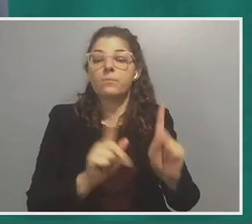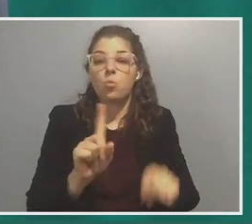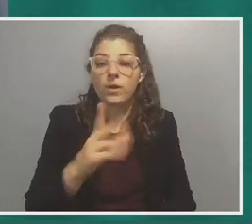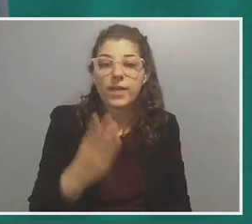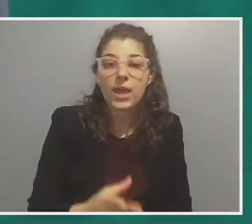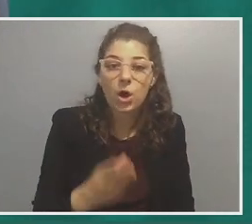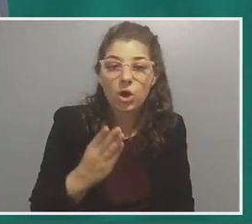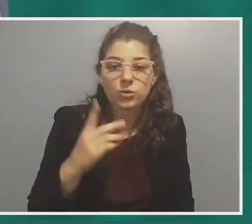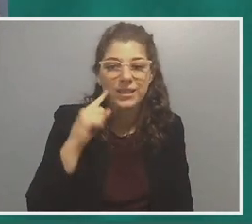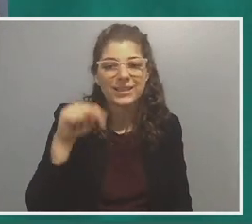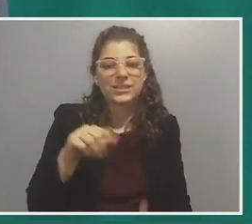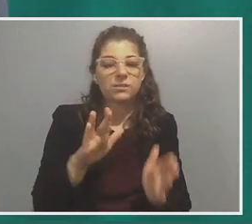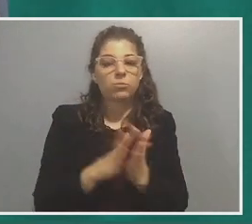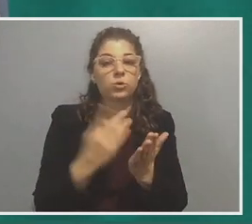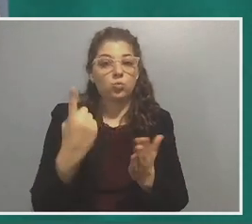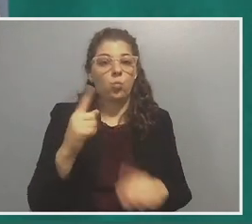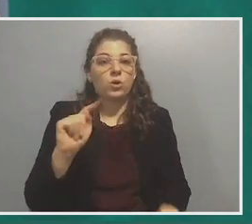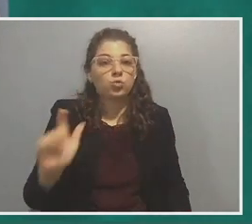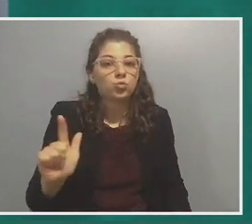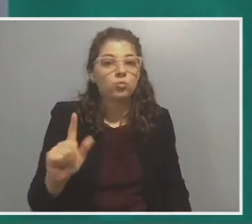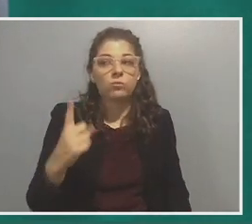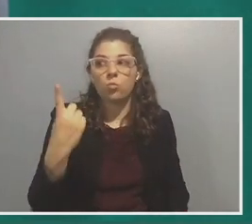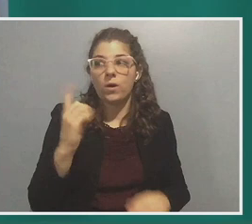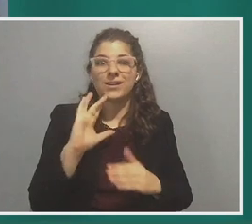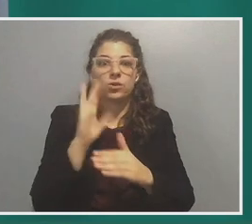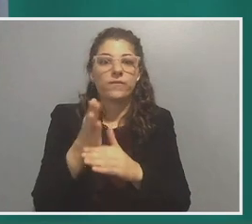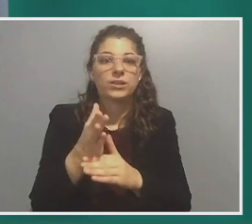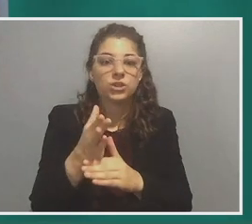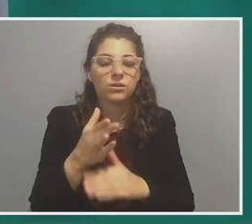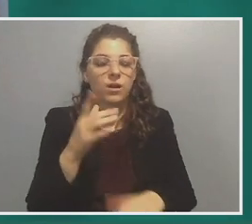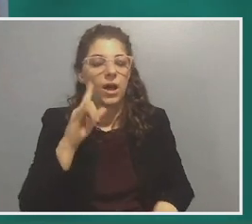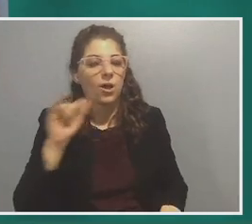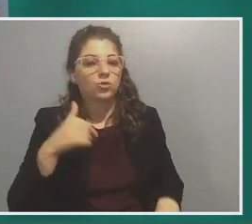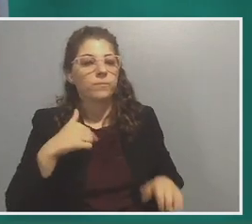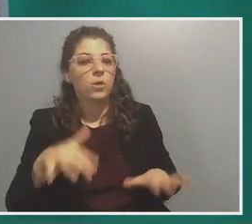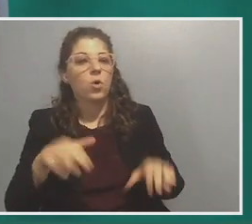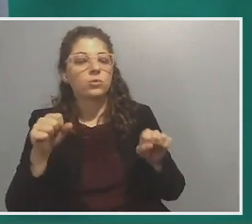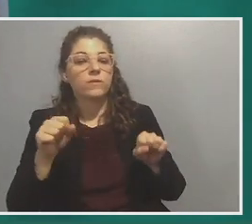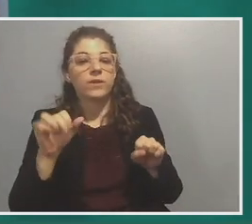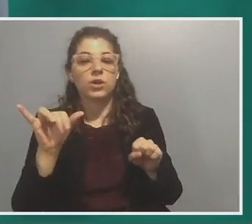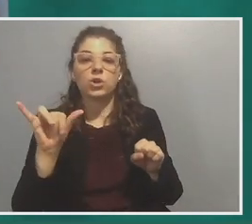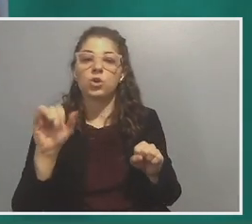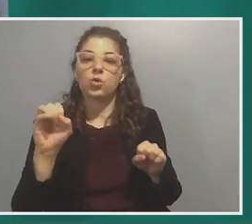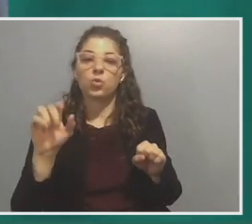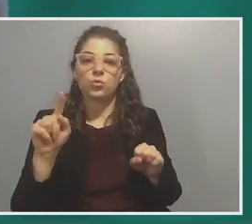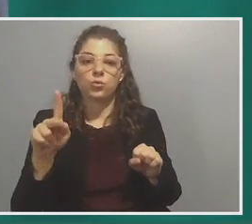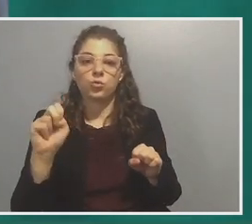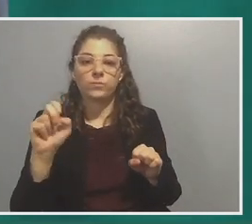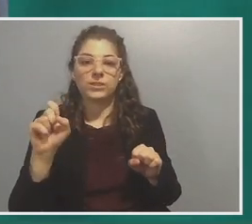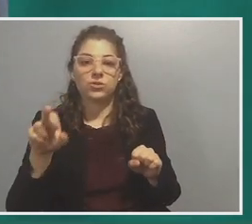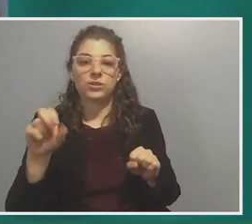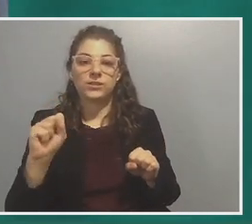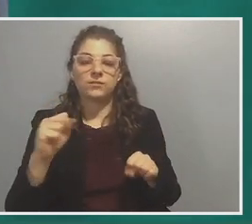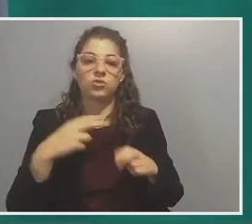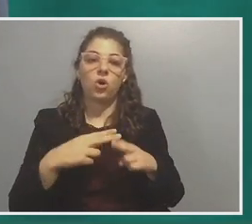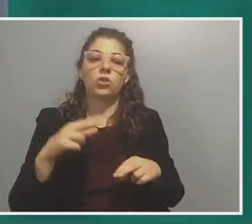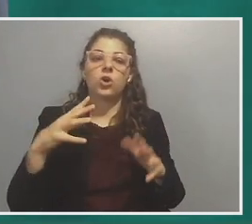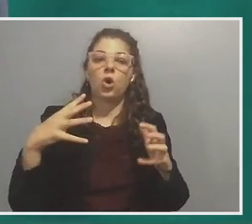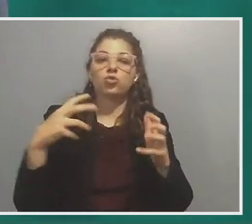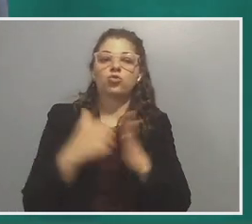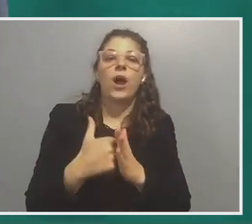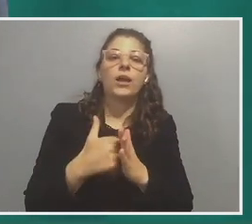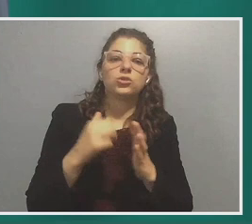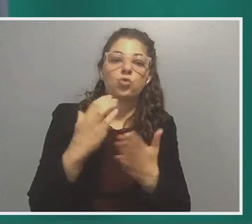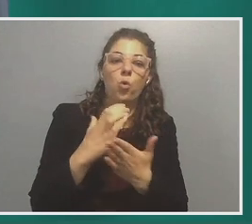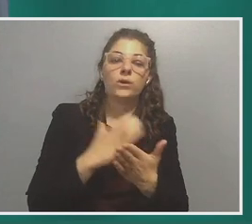that this book is one tool and one intervention. I also am the host of a YouTube series called Crash Course Black American History, which is sort of,